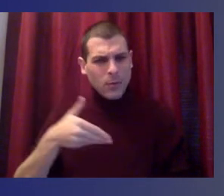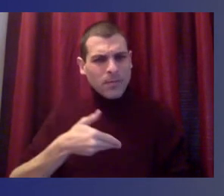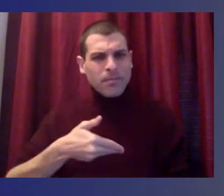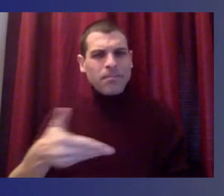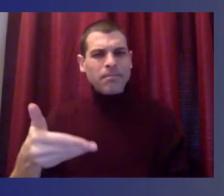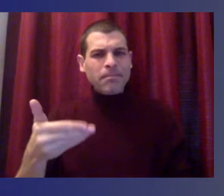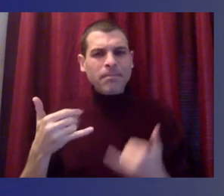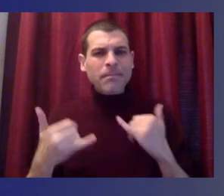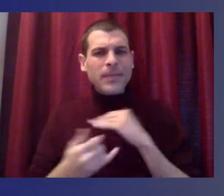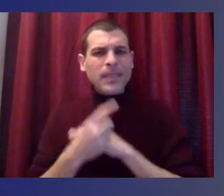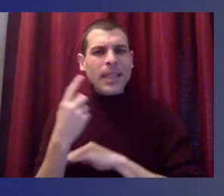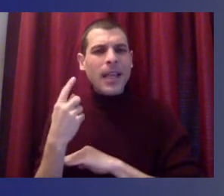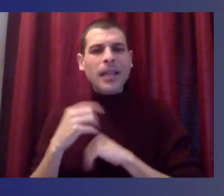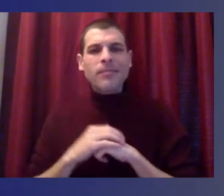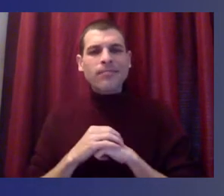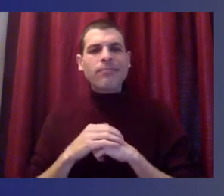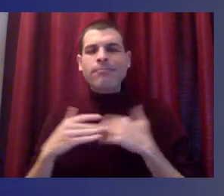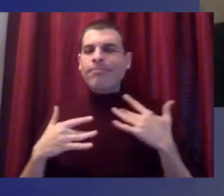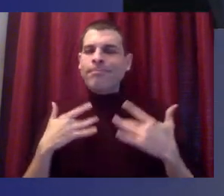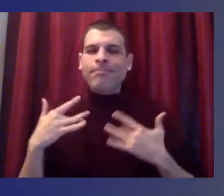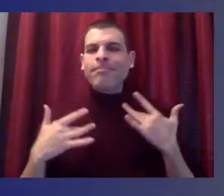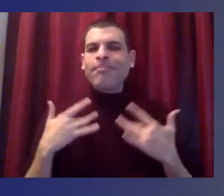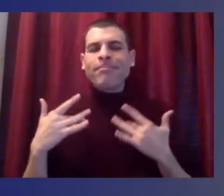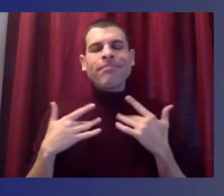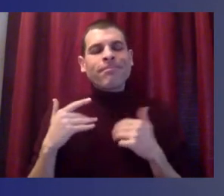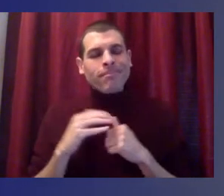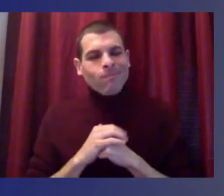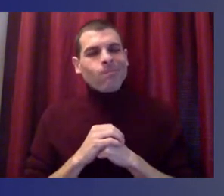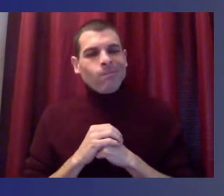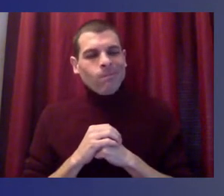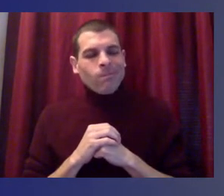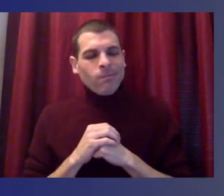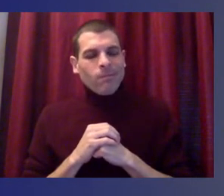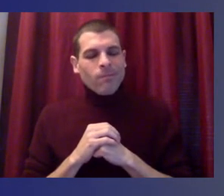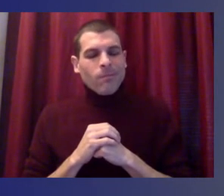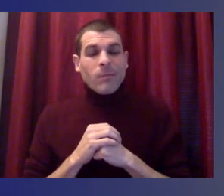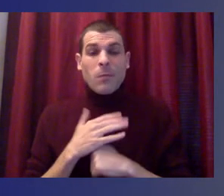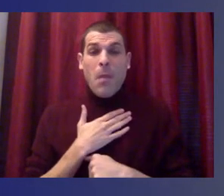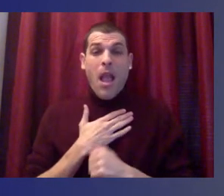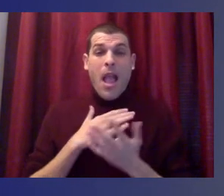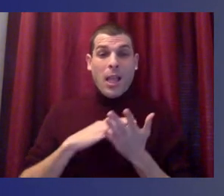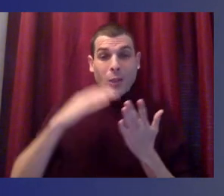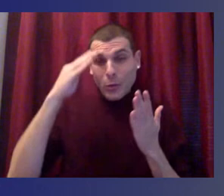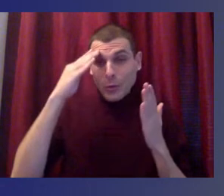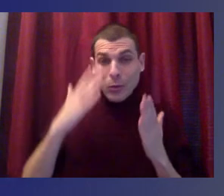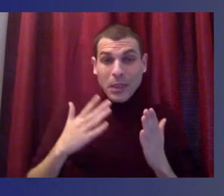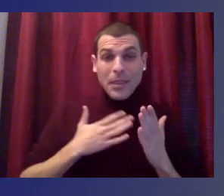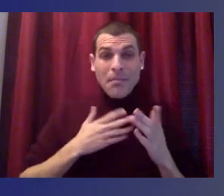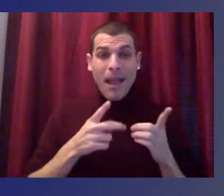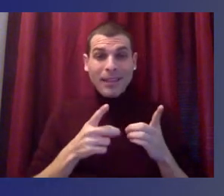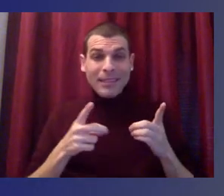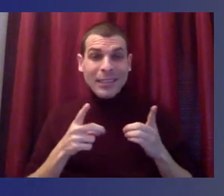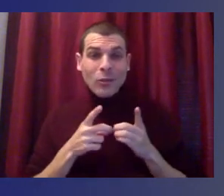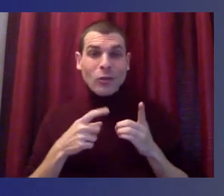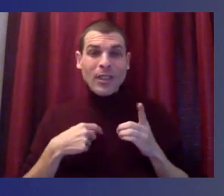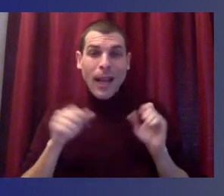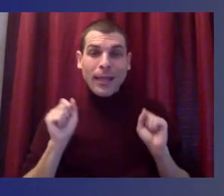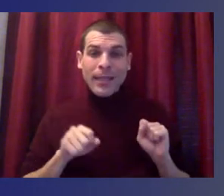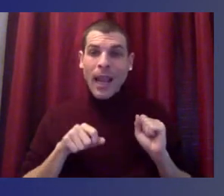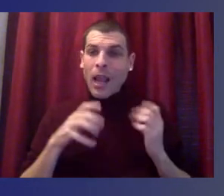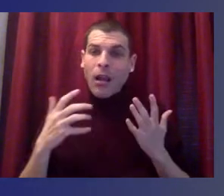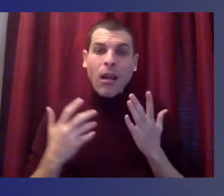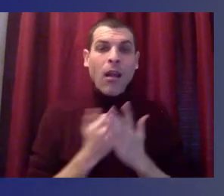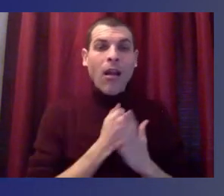It's exciting. And anytime I can spend a moment advocating on behalf of my students in my district is time well spent.